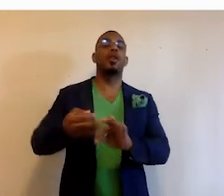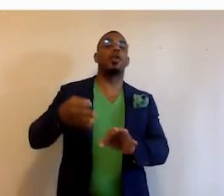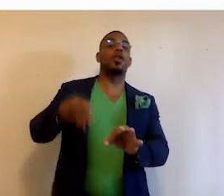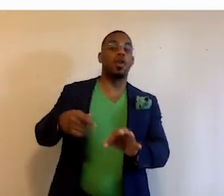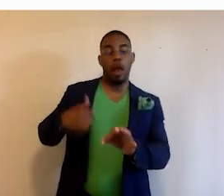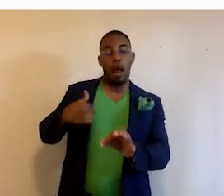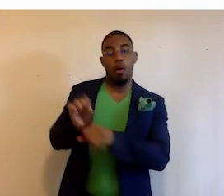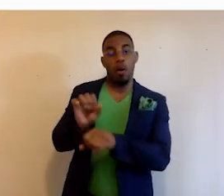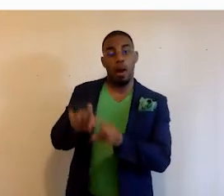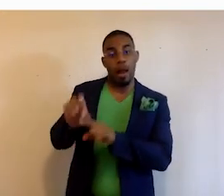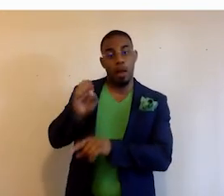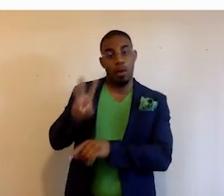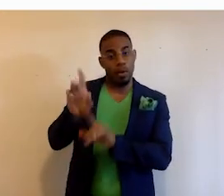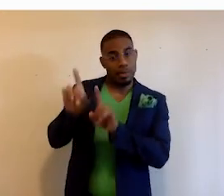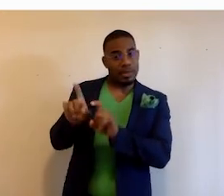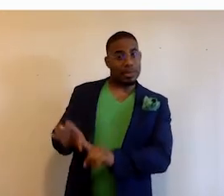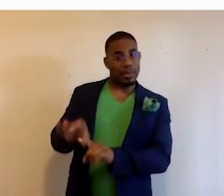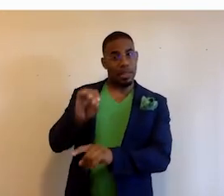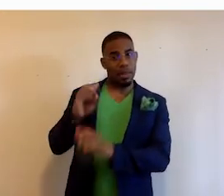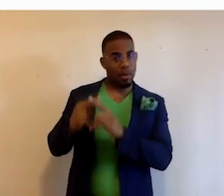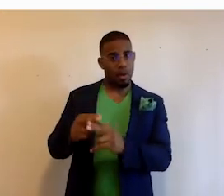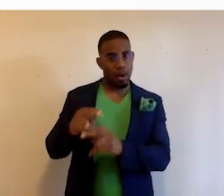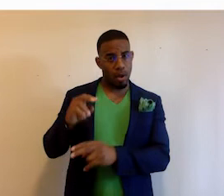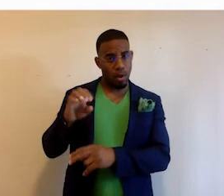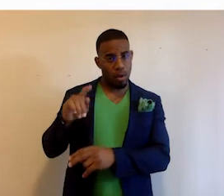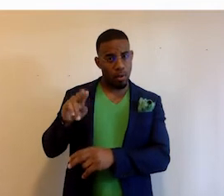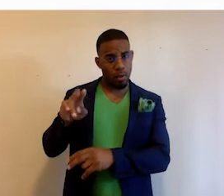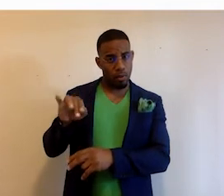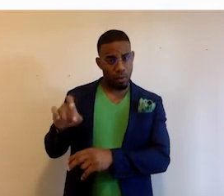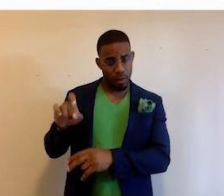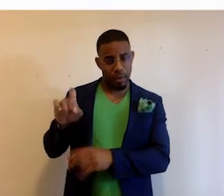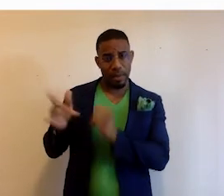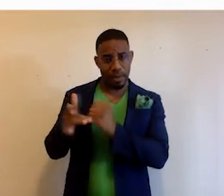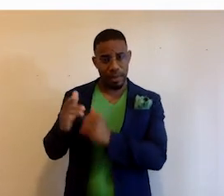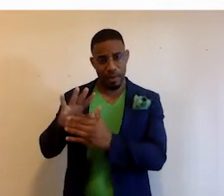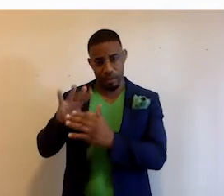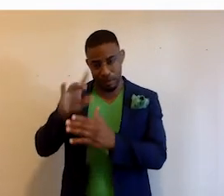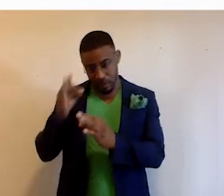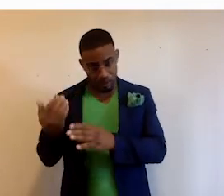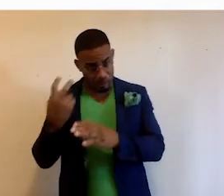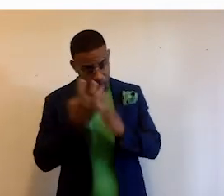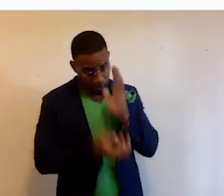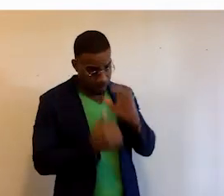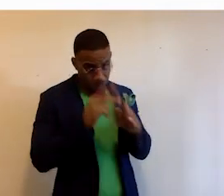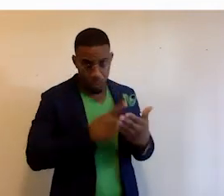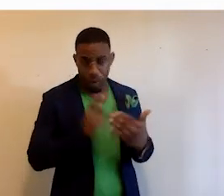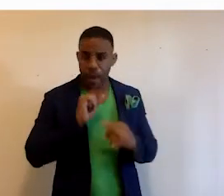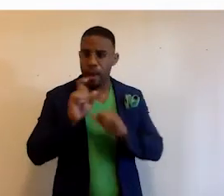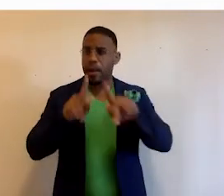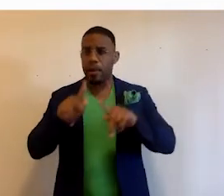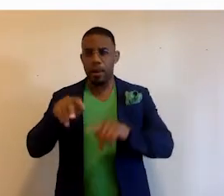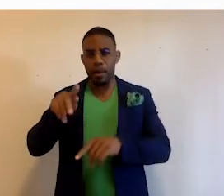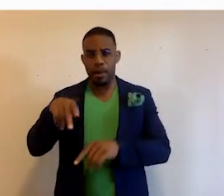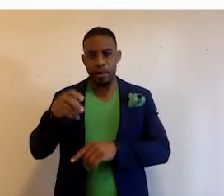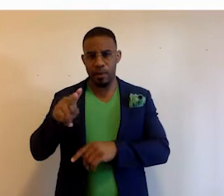when I was working as a software tester at a company called Phoenix Technologies and decided to get it to program. I asked the folks at Phoenix